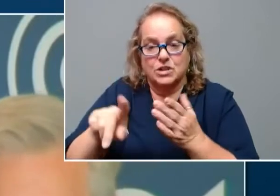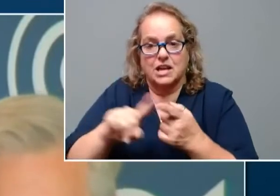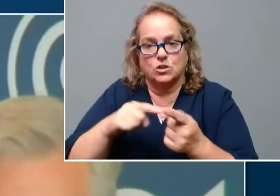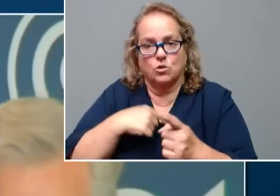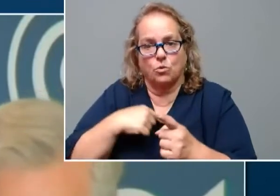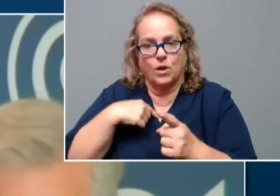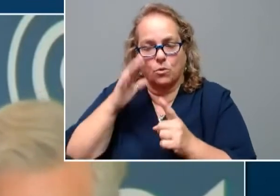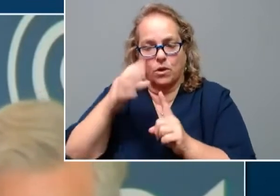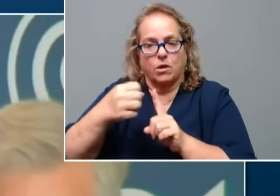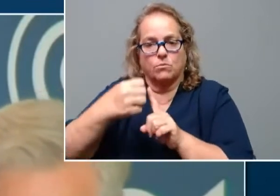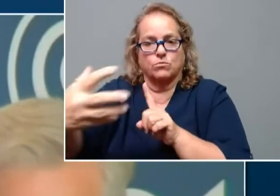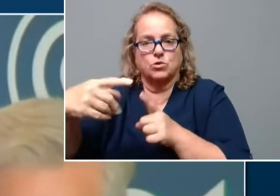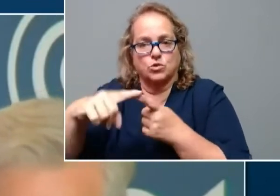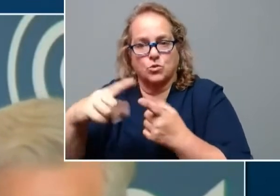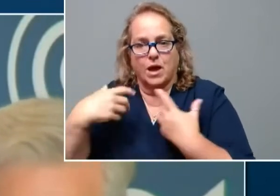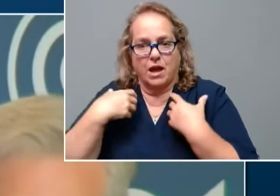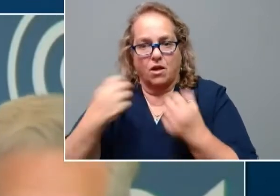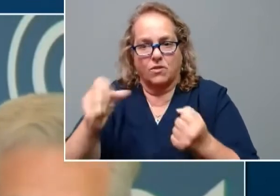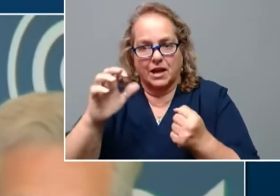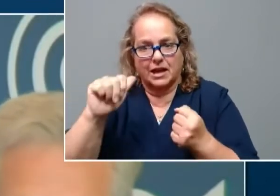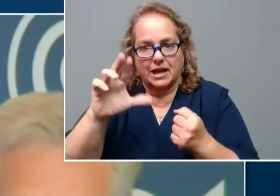of our expansion here in Kentucky.